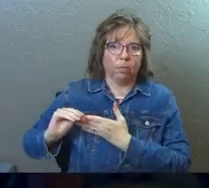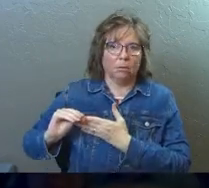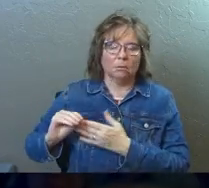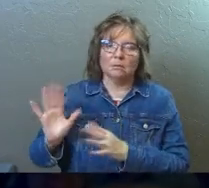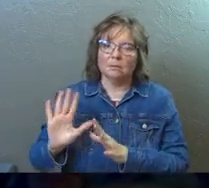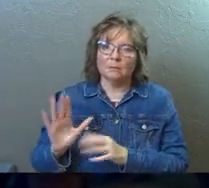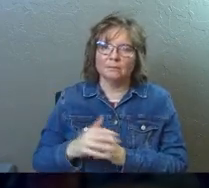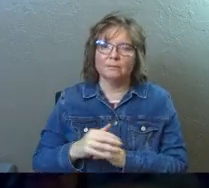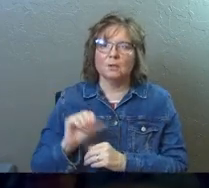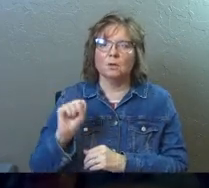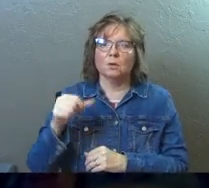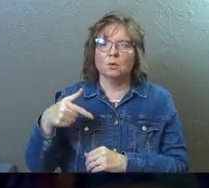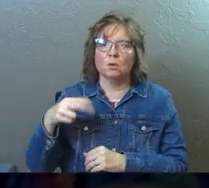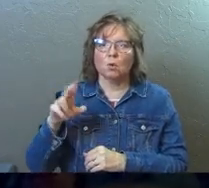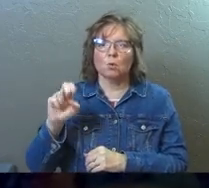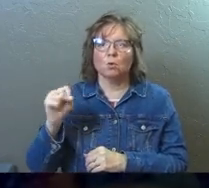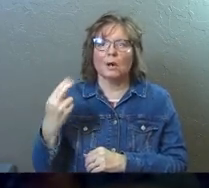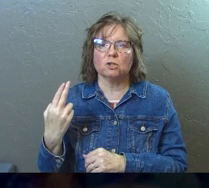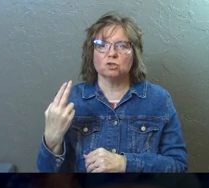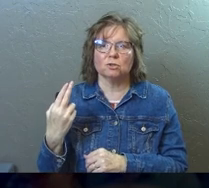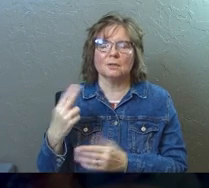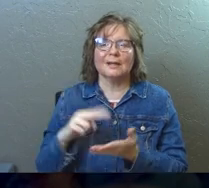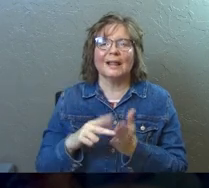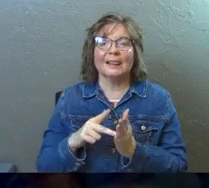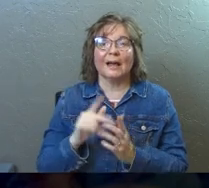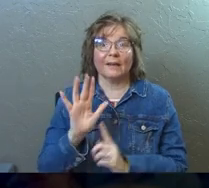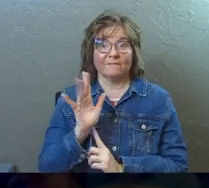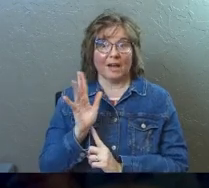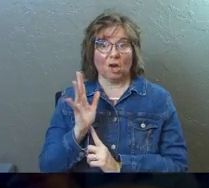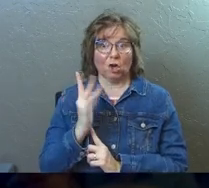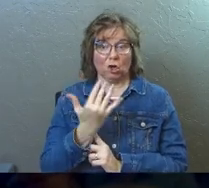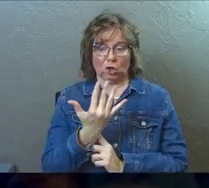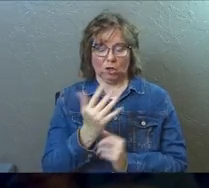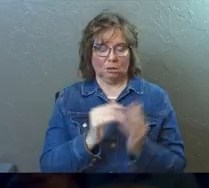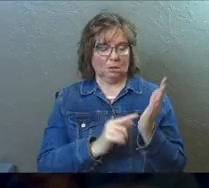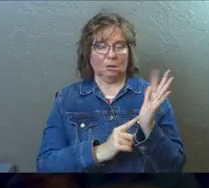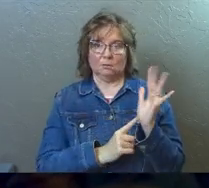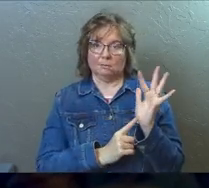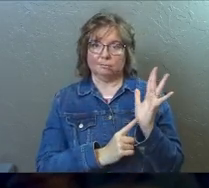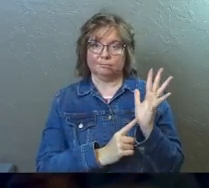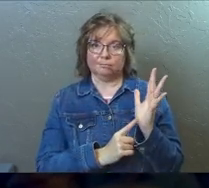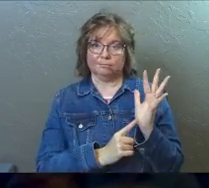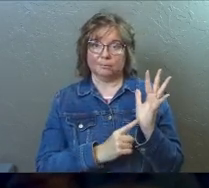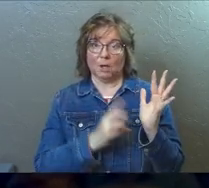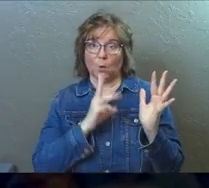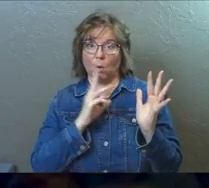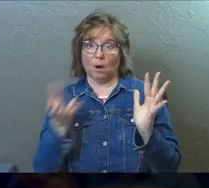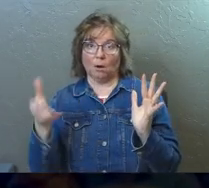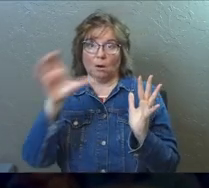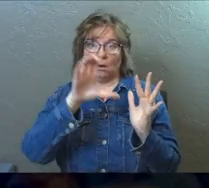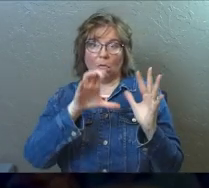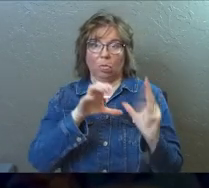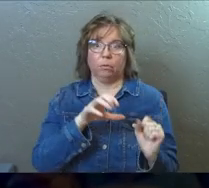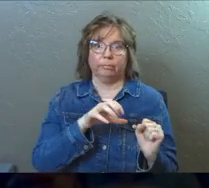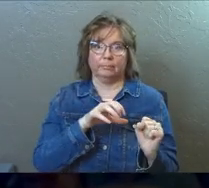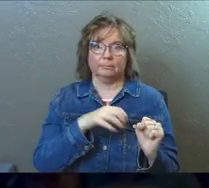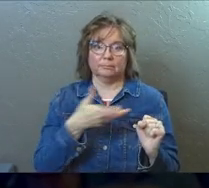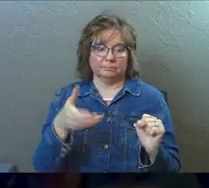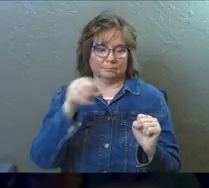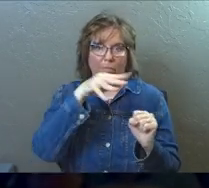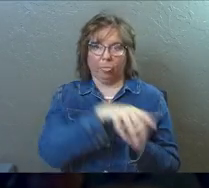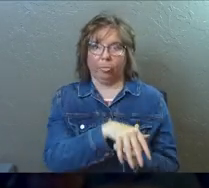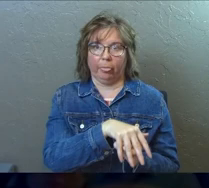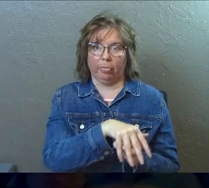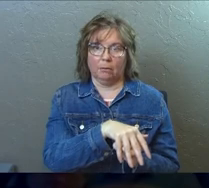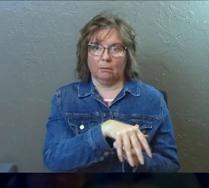Quench. It's talking about the spirit as if the spirit is a fire and you can throw a bucket of water on it. Which seems